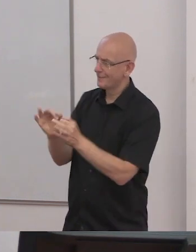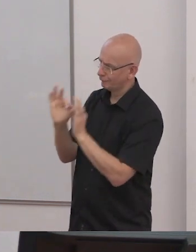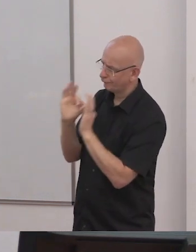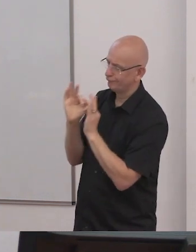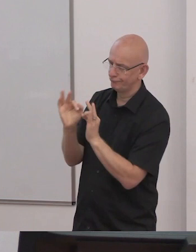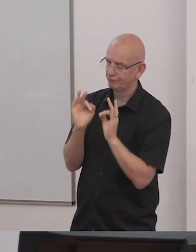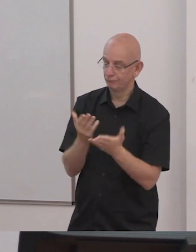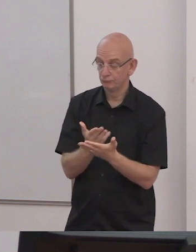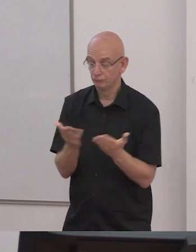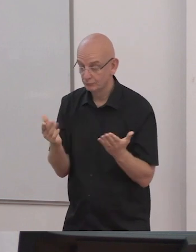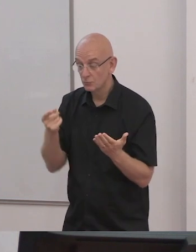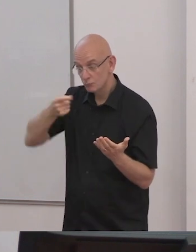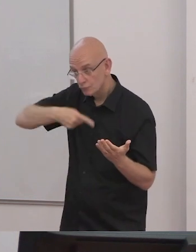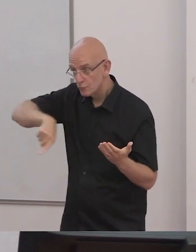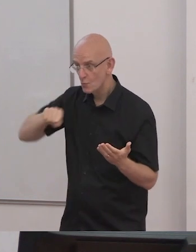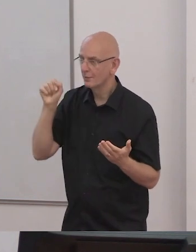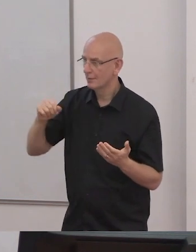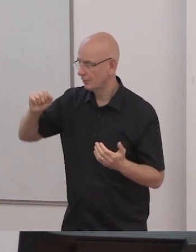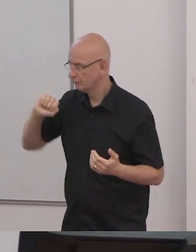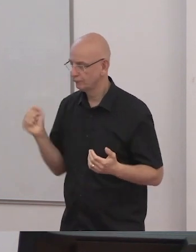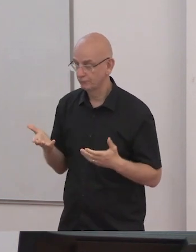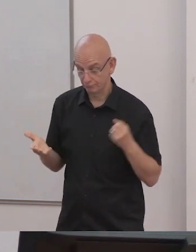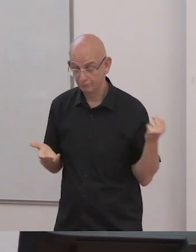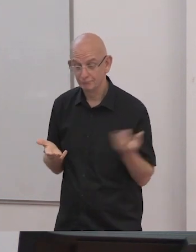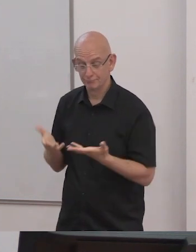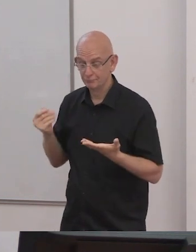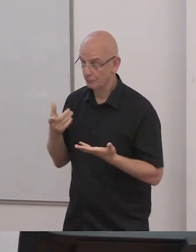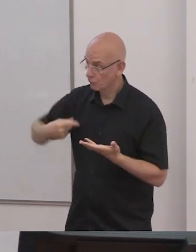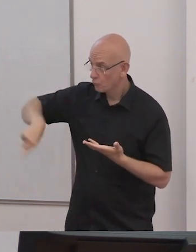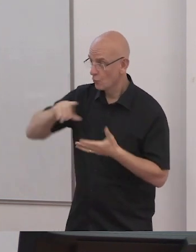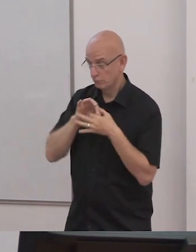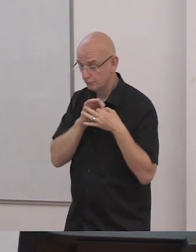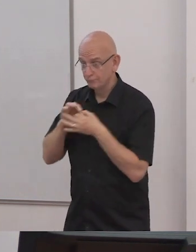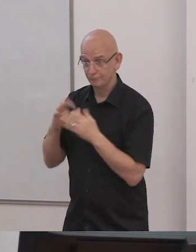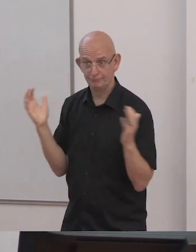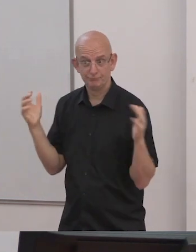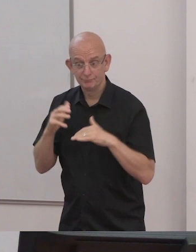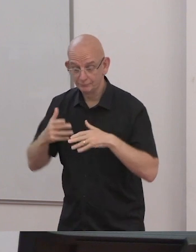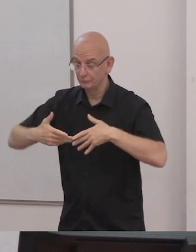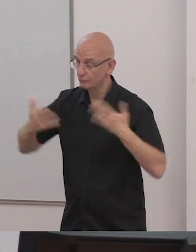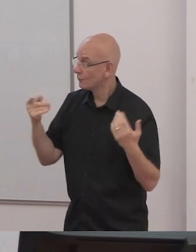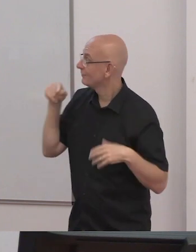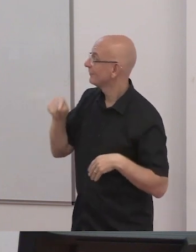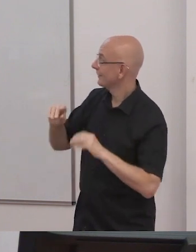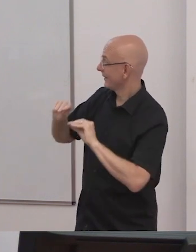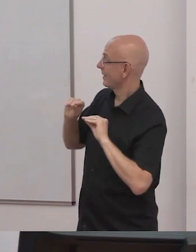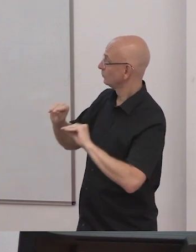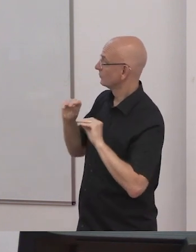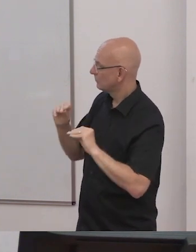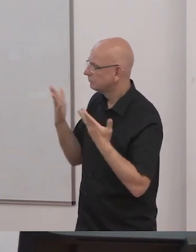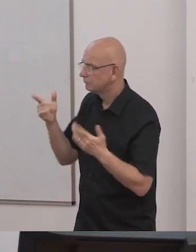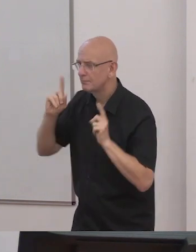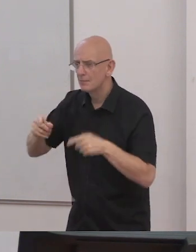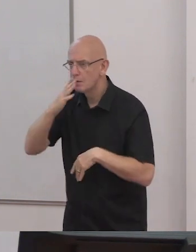that is critical to understand what we experience and what the ideal is is very different